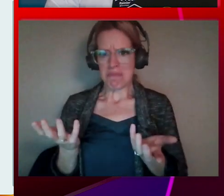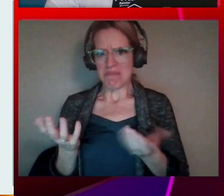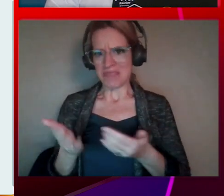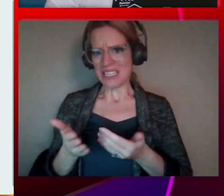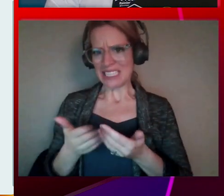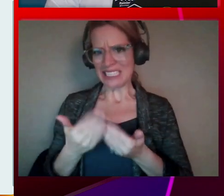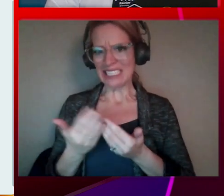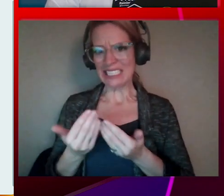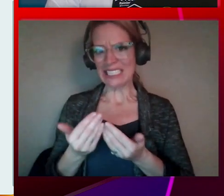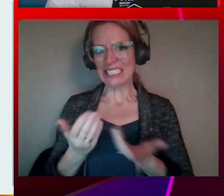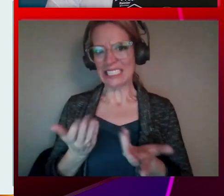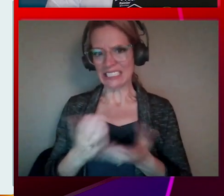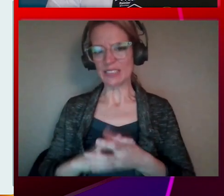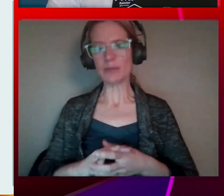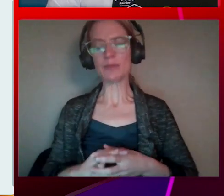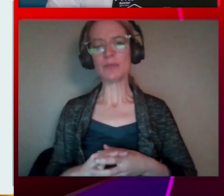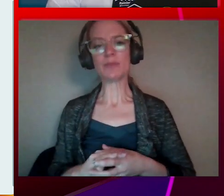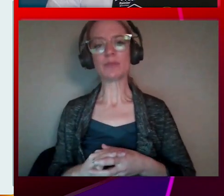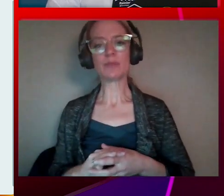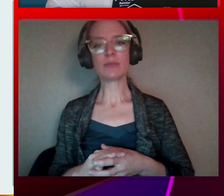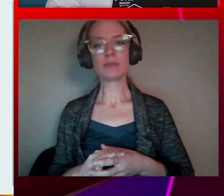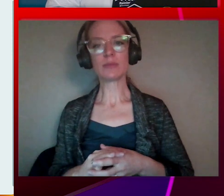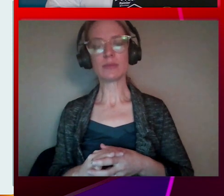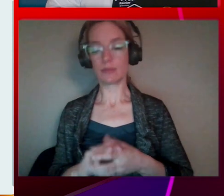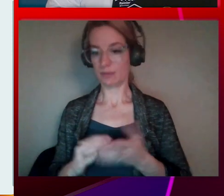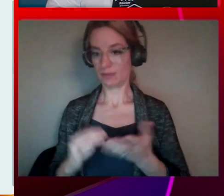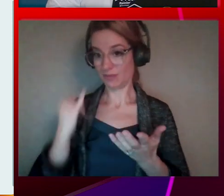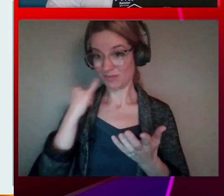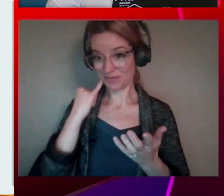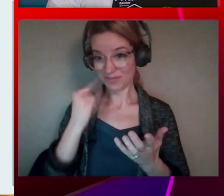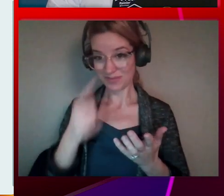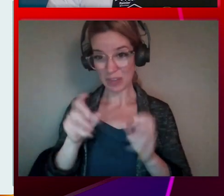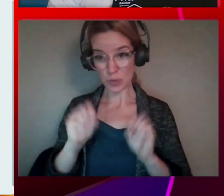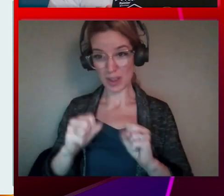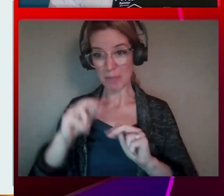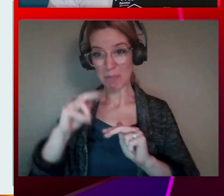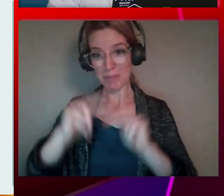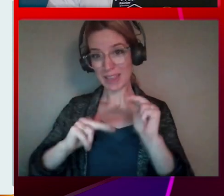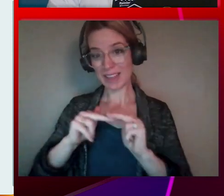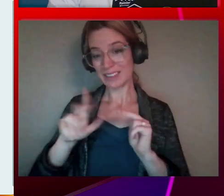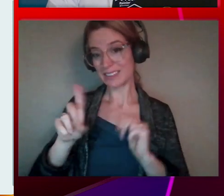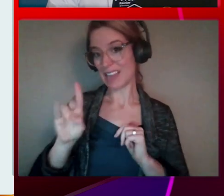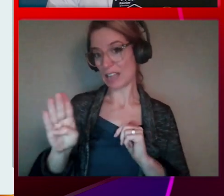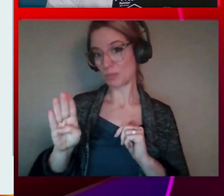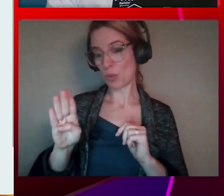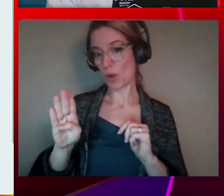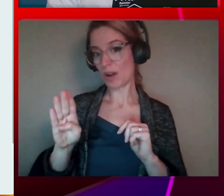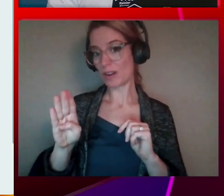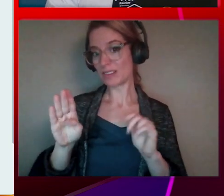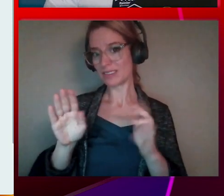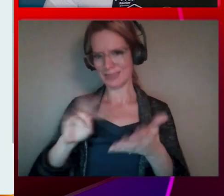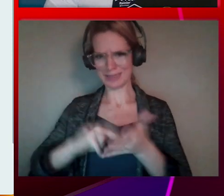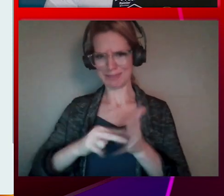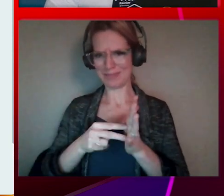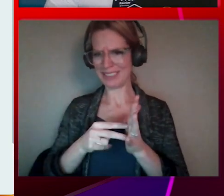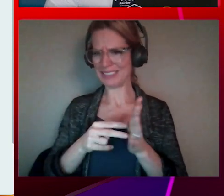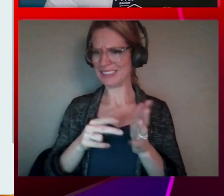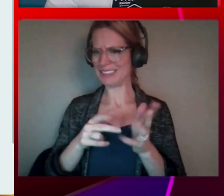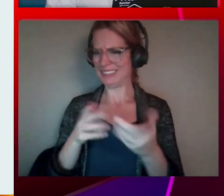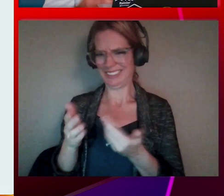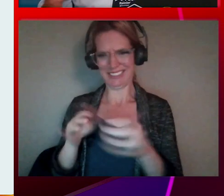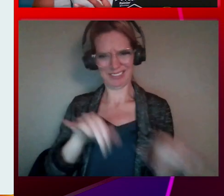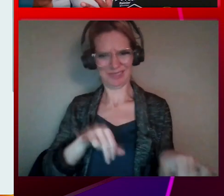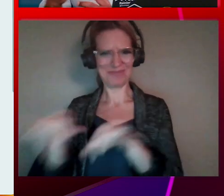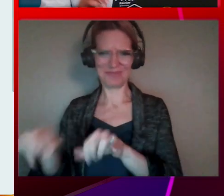can see. If you're able to build a dashboard, you should be able to build a report with equal ease. I'll flip